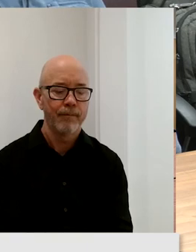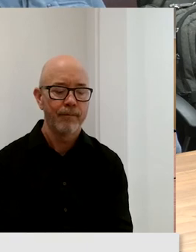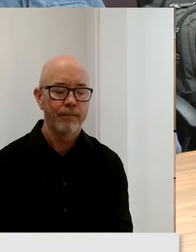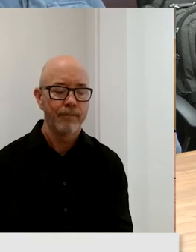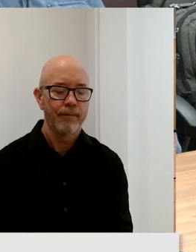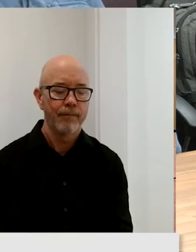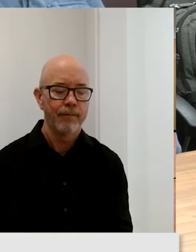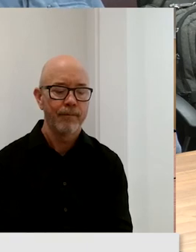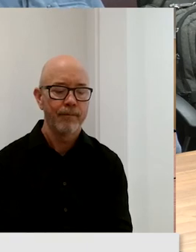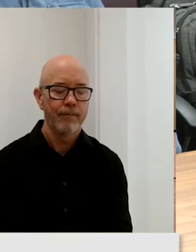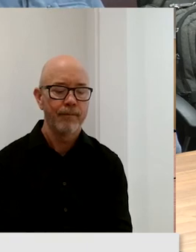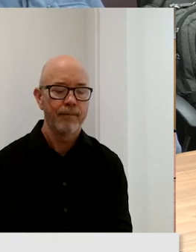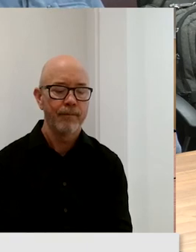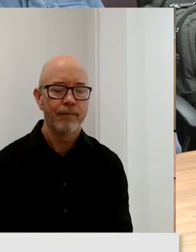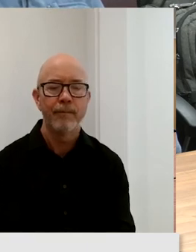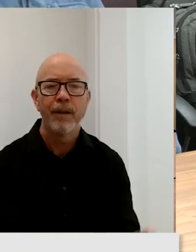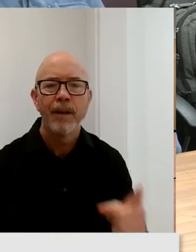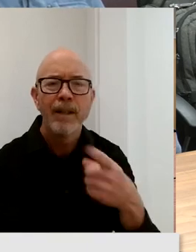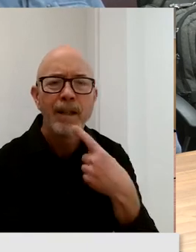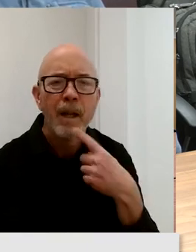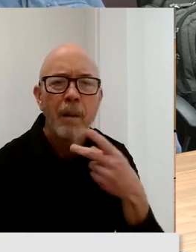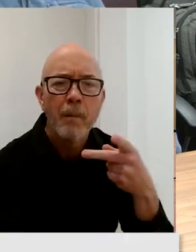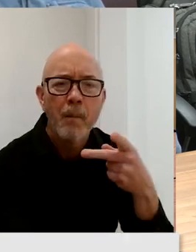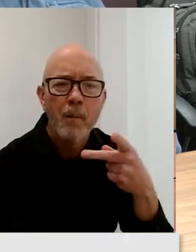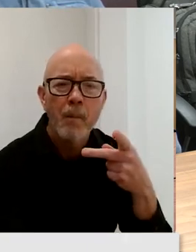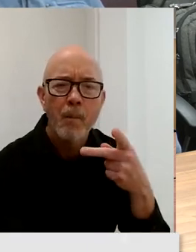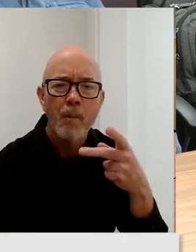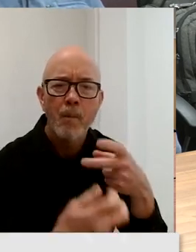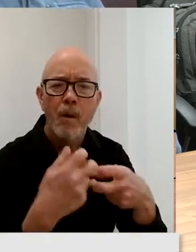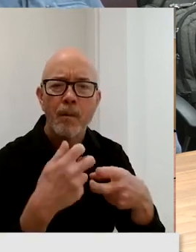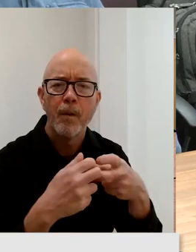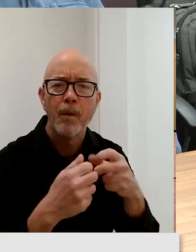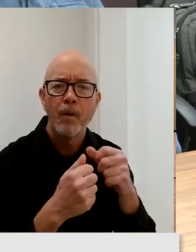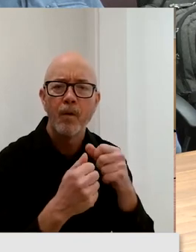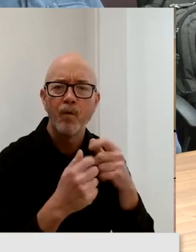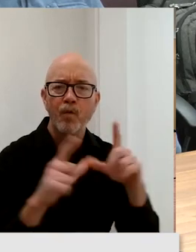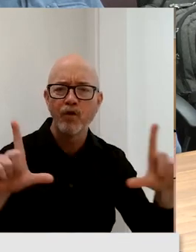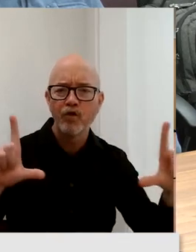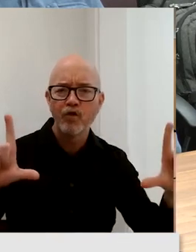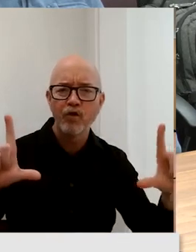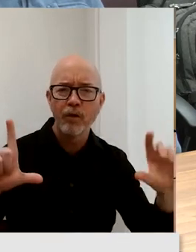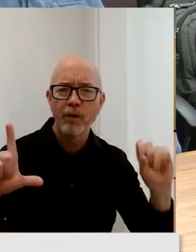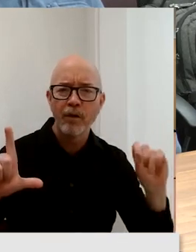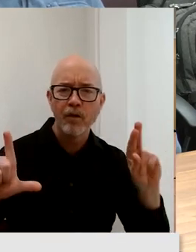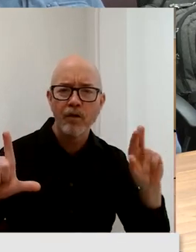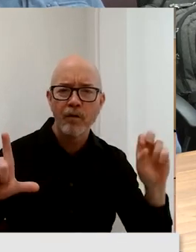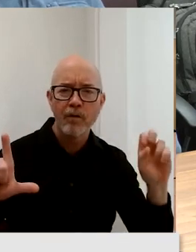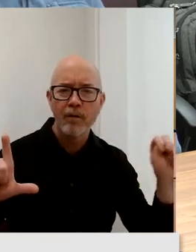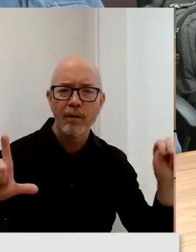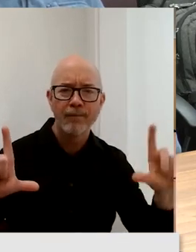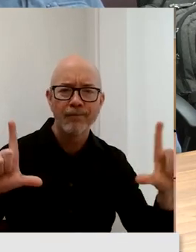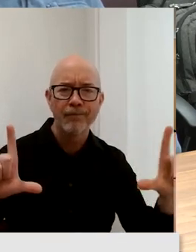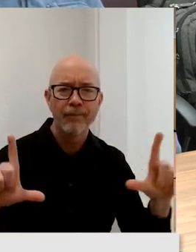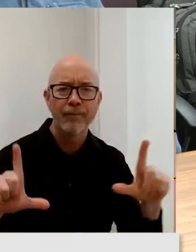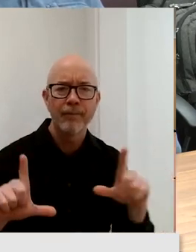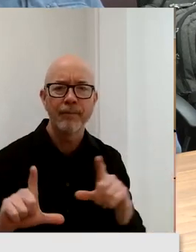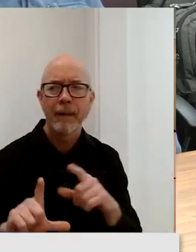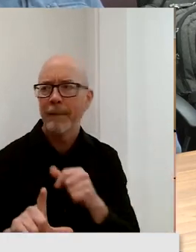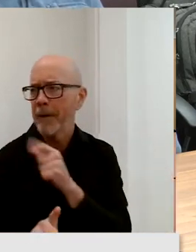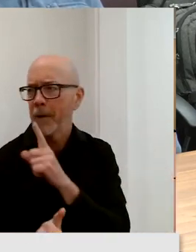What was the problem with the screen? I'm unsure. I came in earlier today when I was in office and